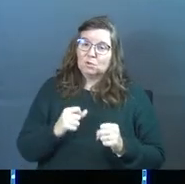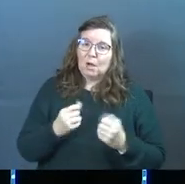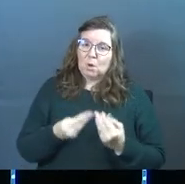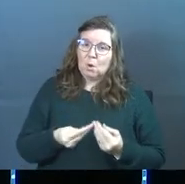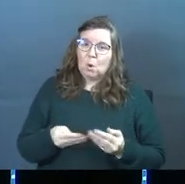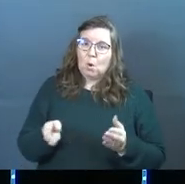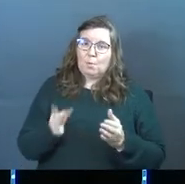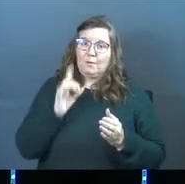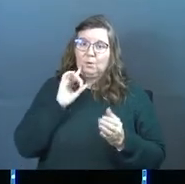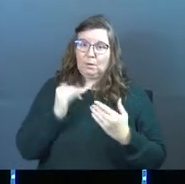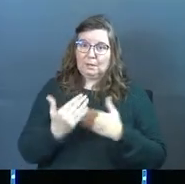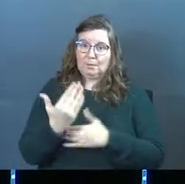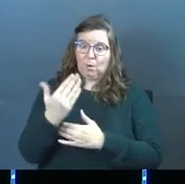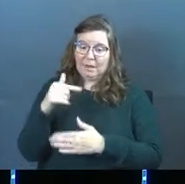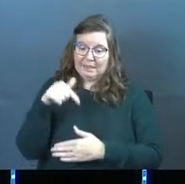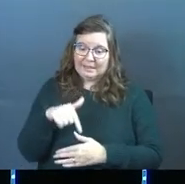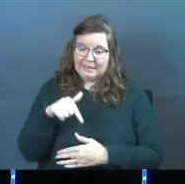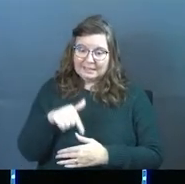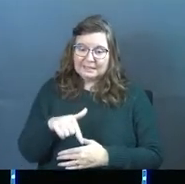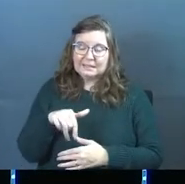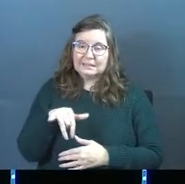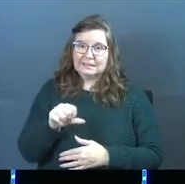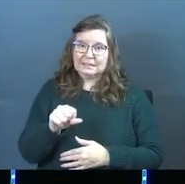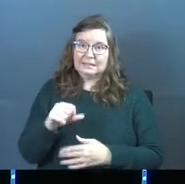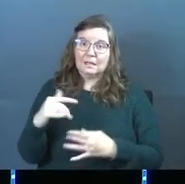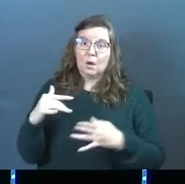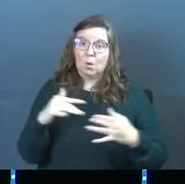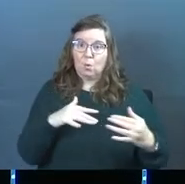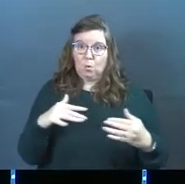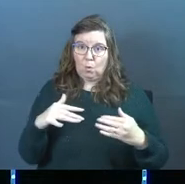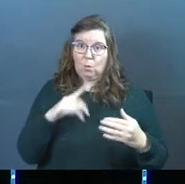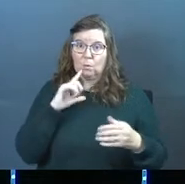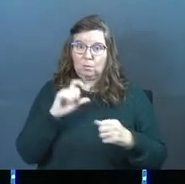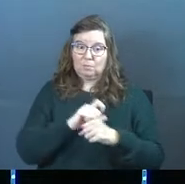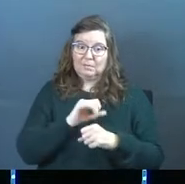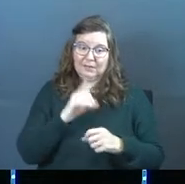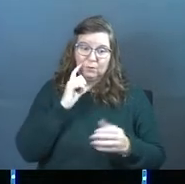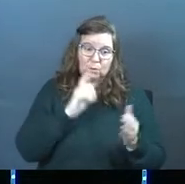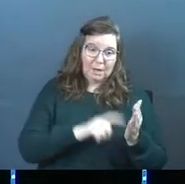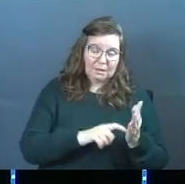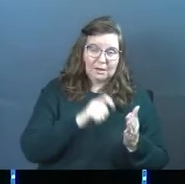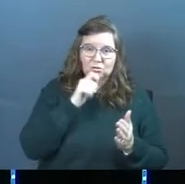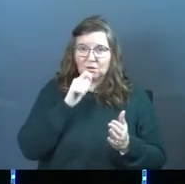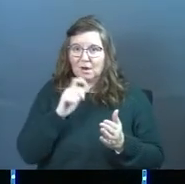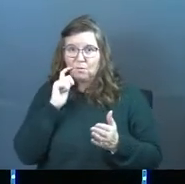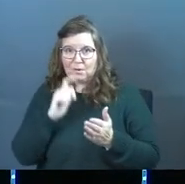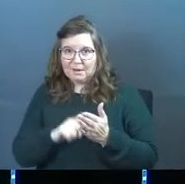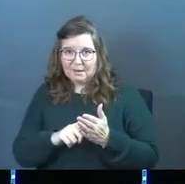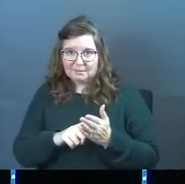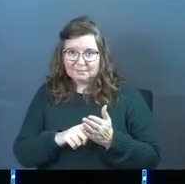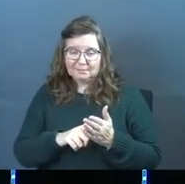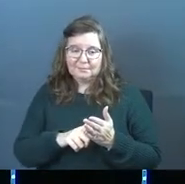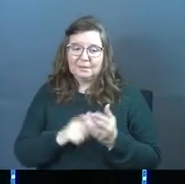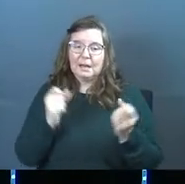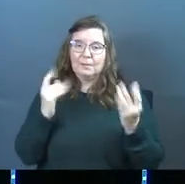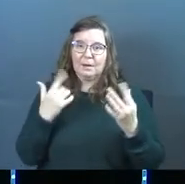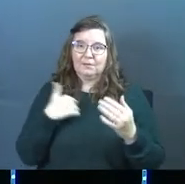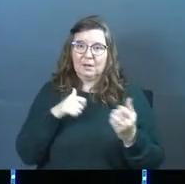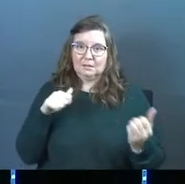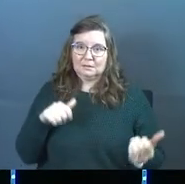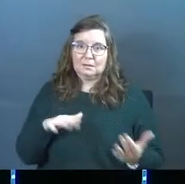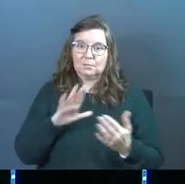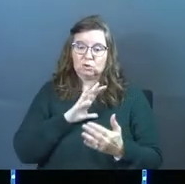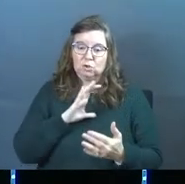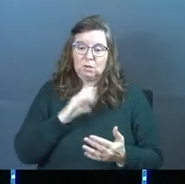to open up for you this morning that this is a war, whether you recognize it or not. And many of us come to